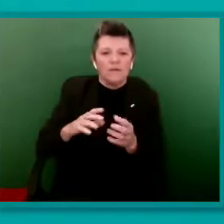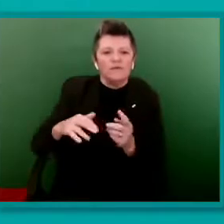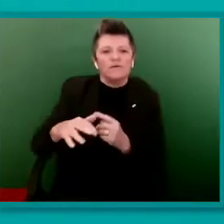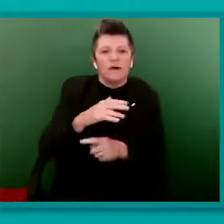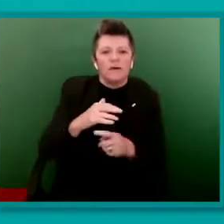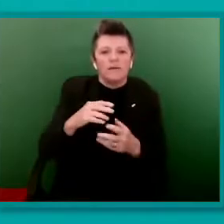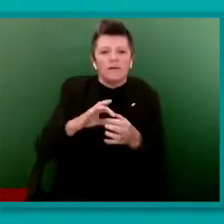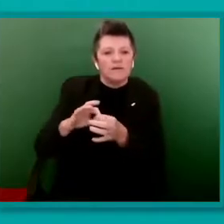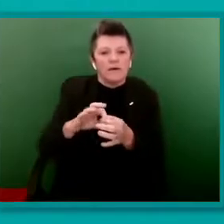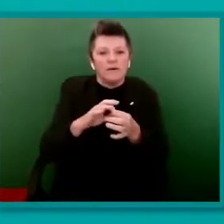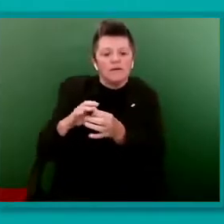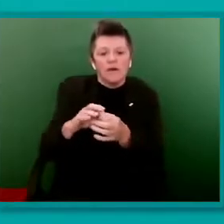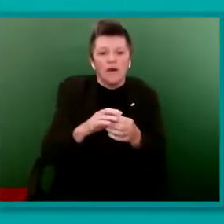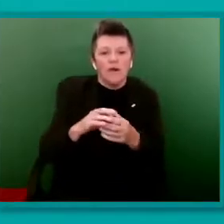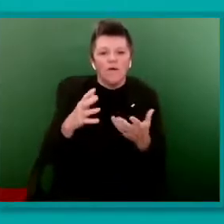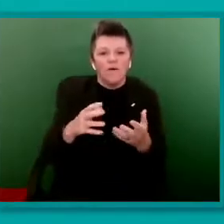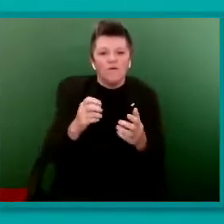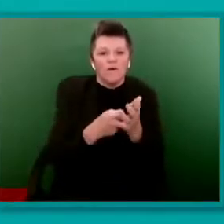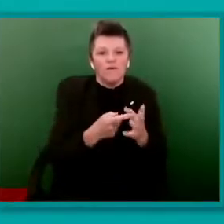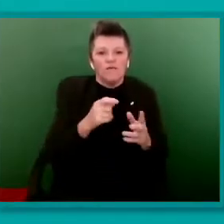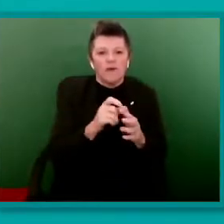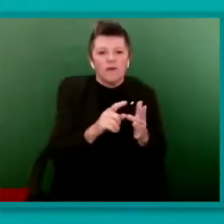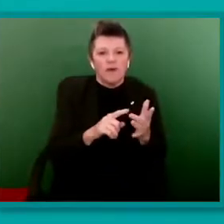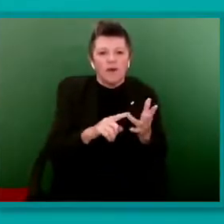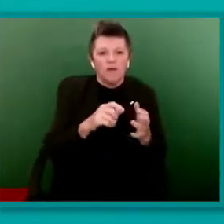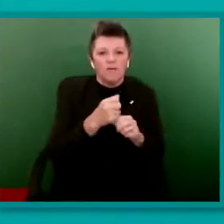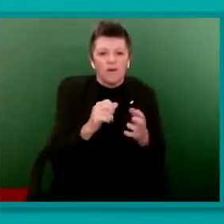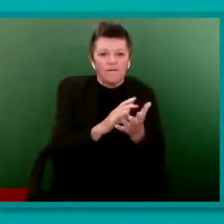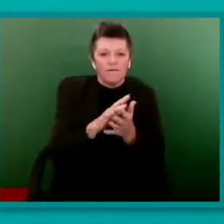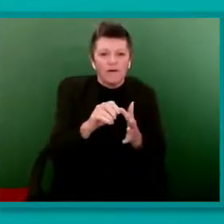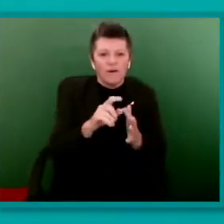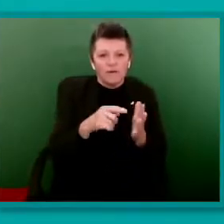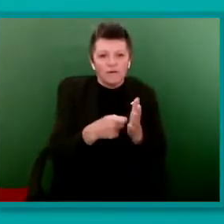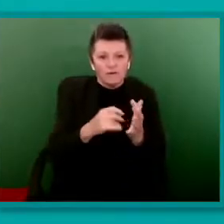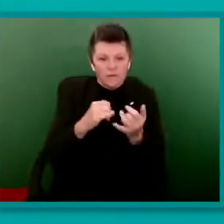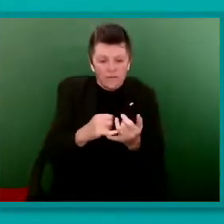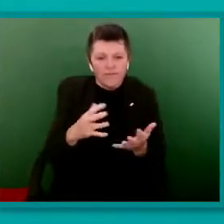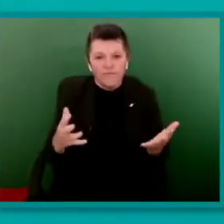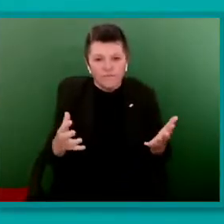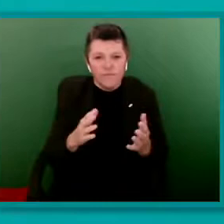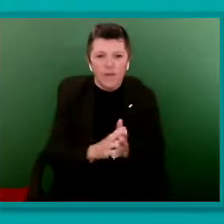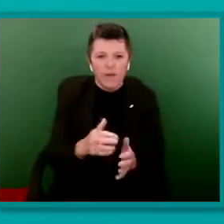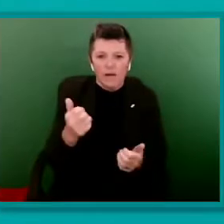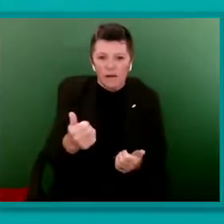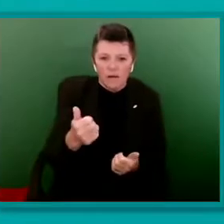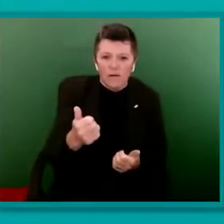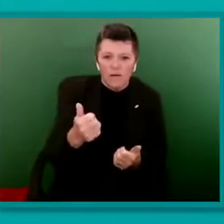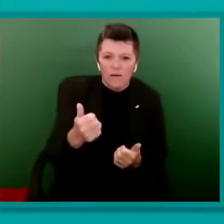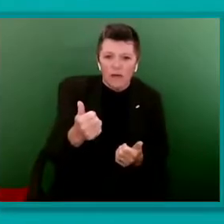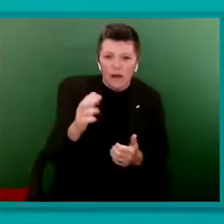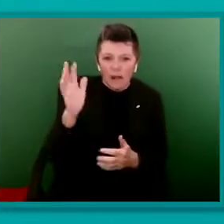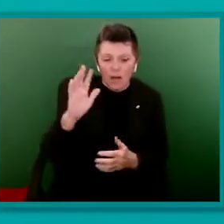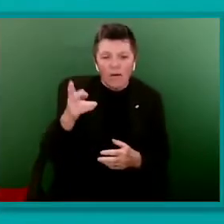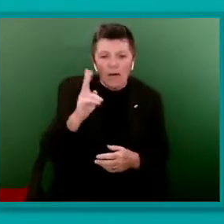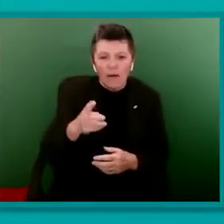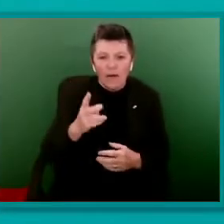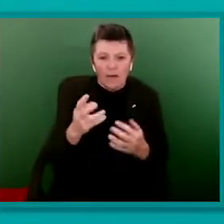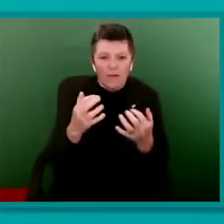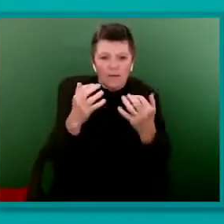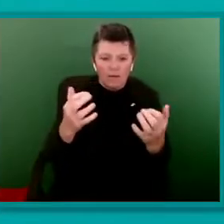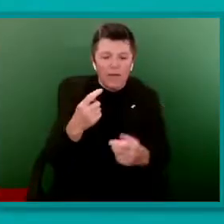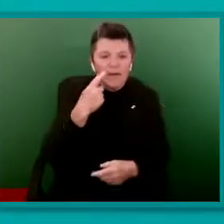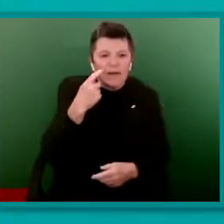Hello again, conference. Just yesterday, the House of Lords stripped an inclusive